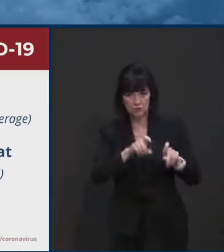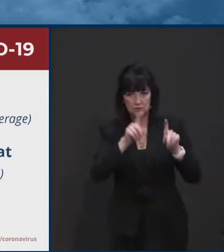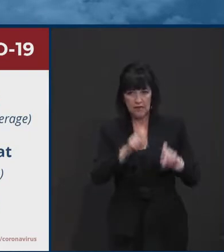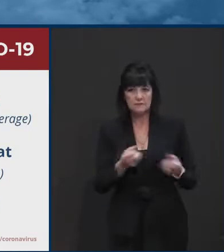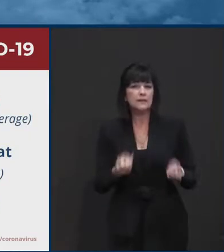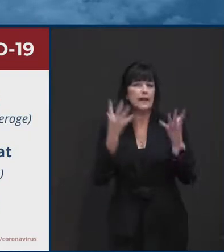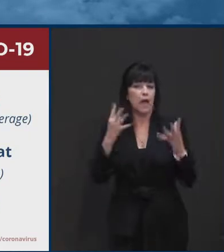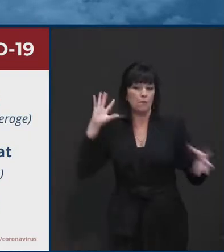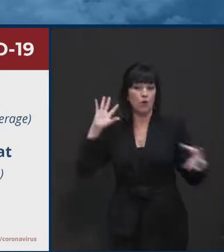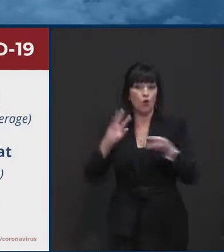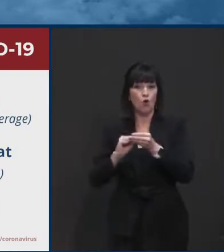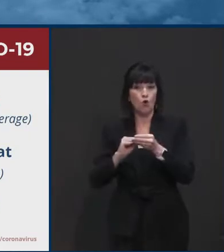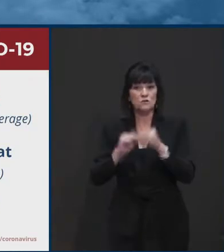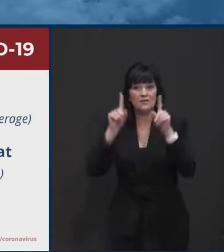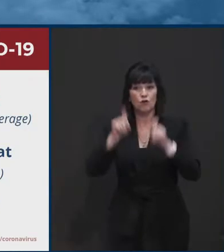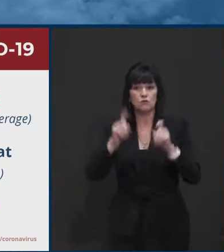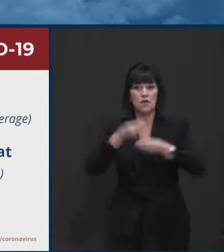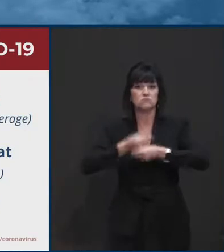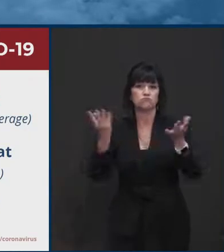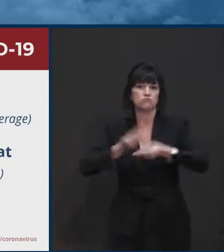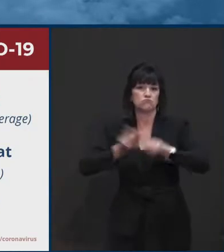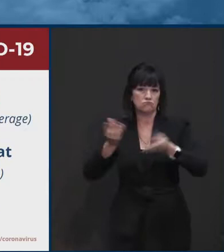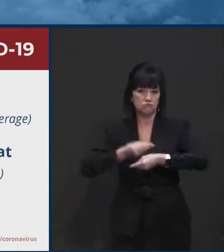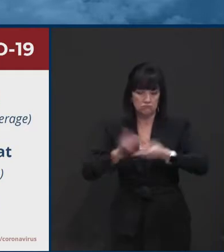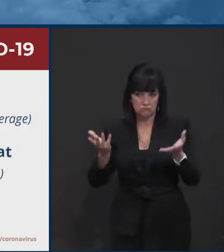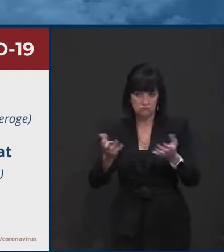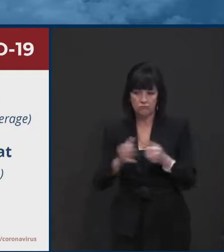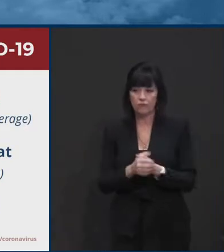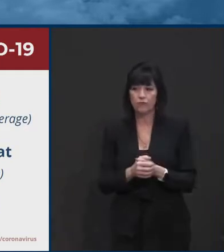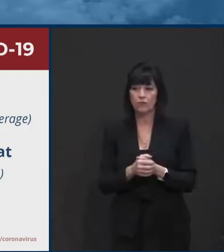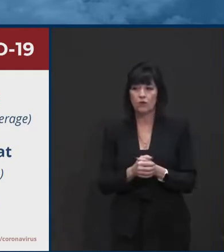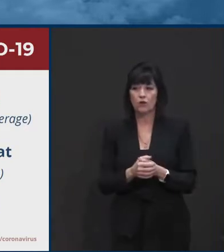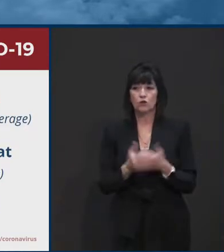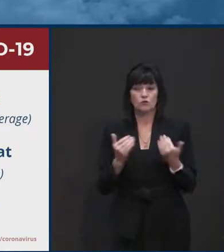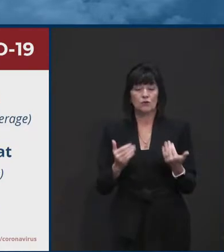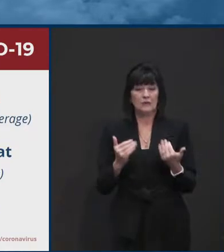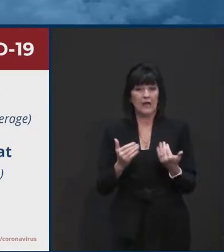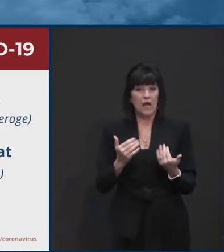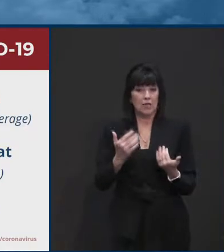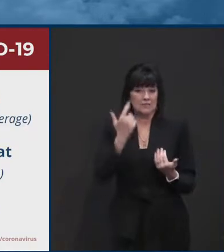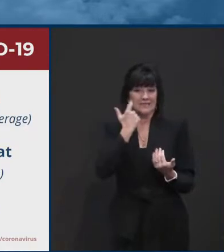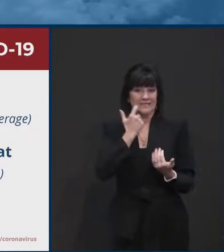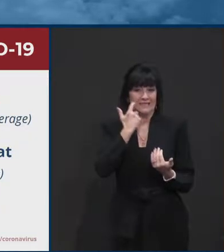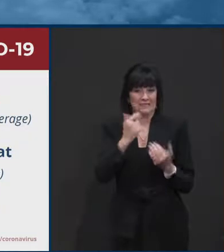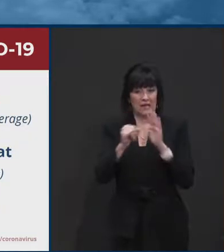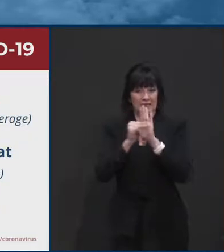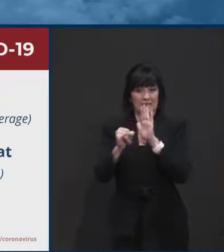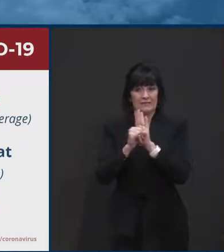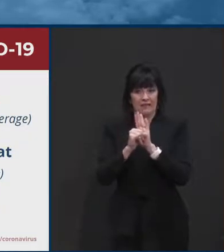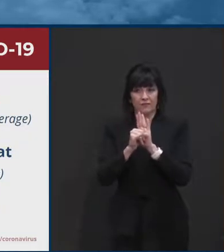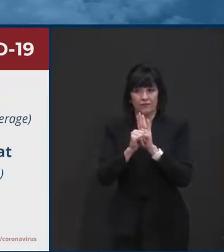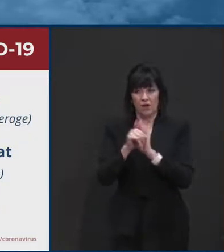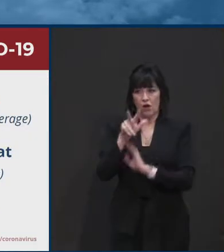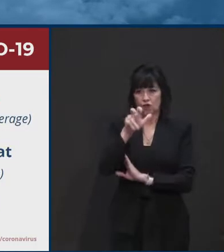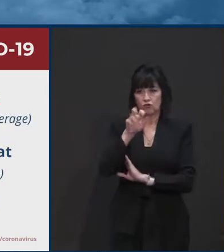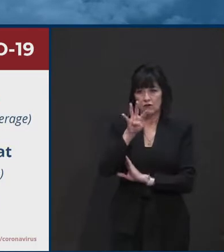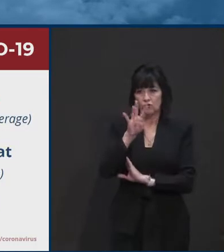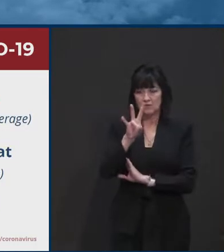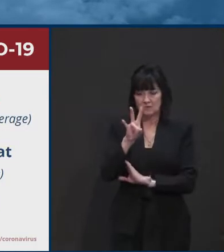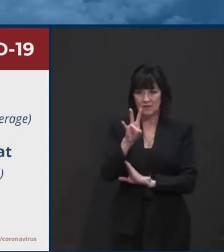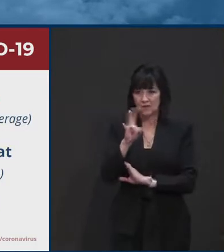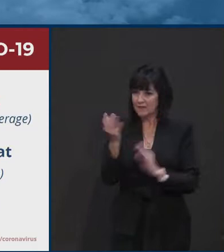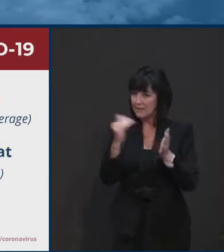So the new cases per today is 347. The seven-day moving average, again, think back of where we were in August.